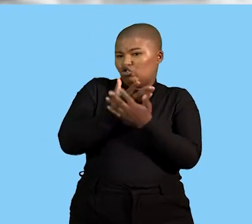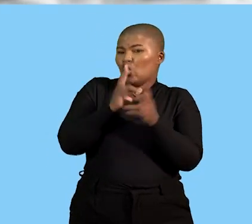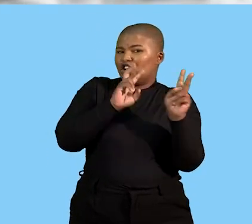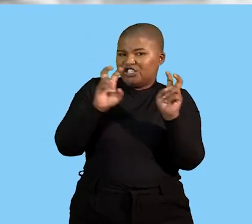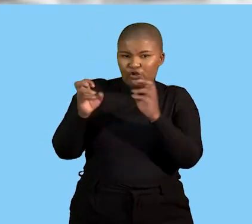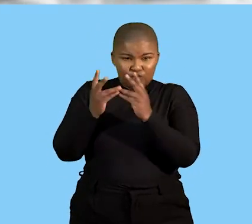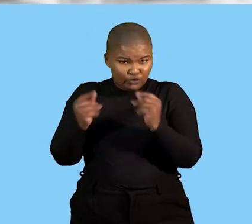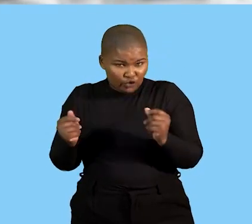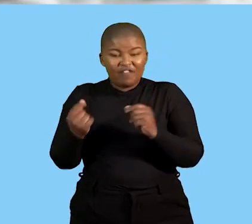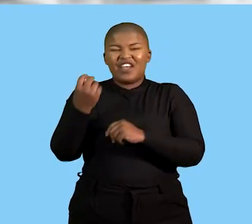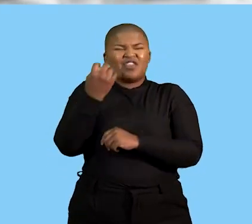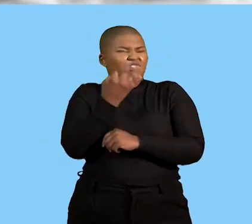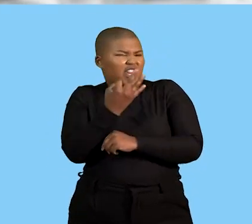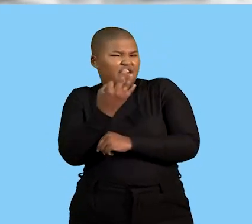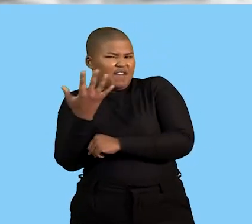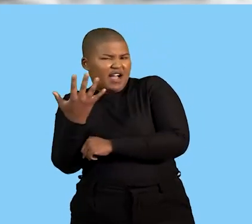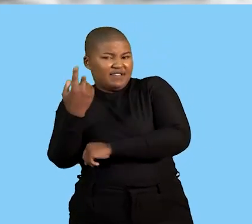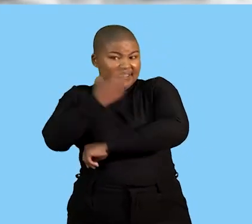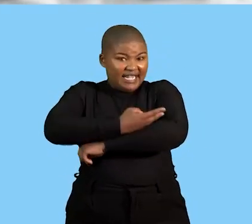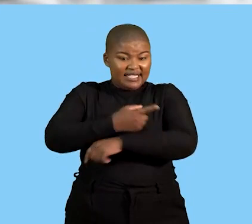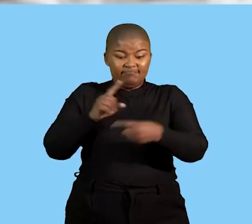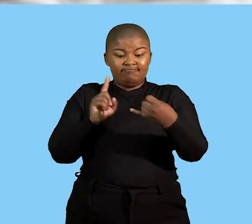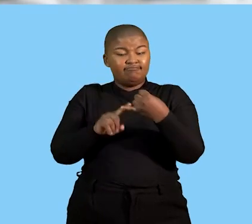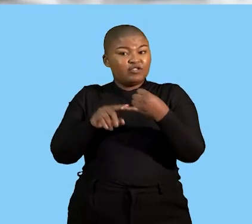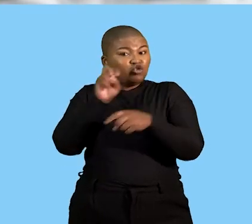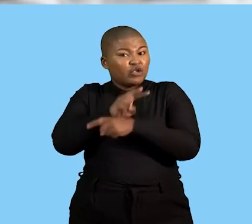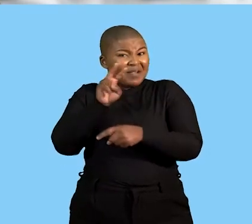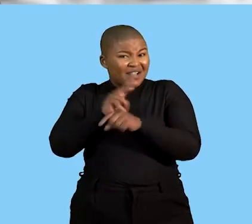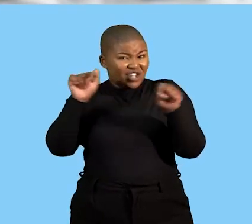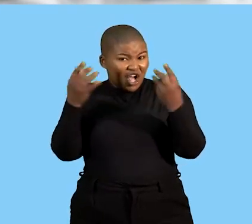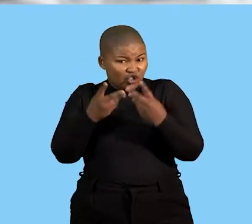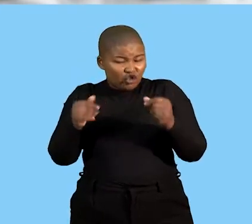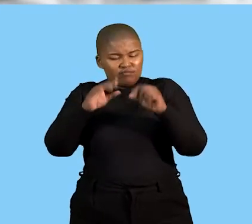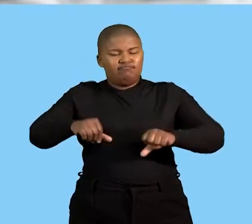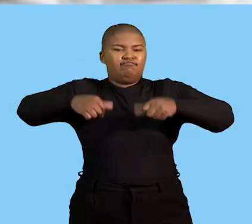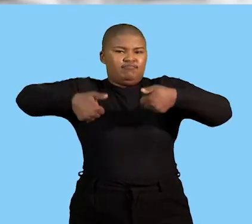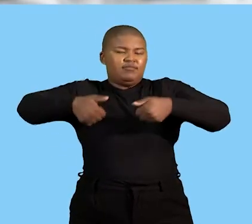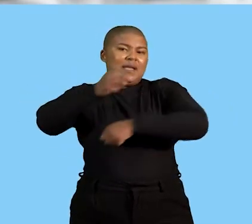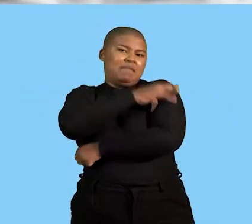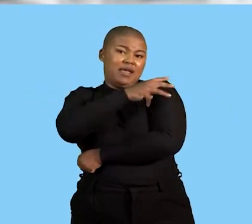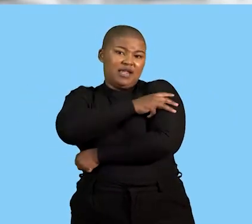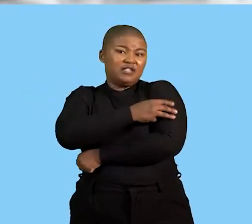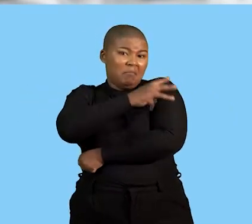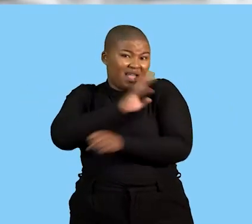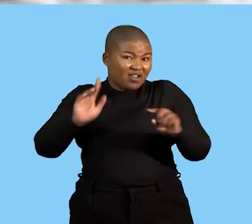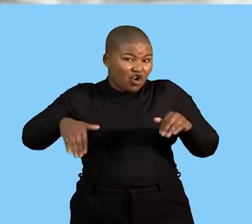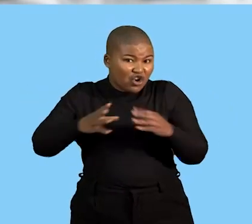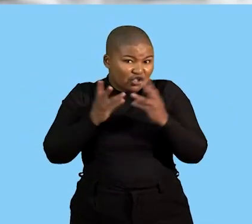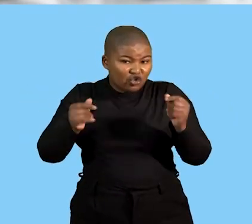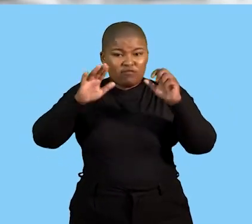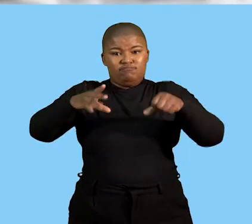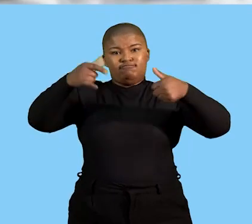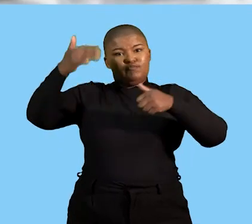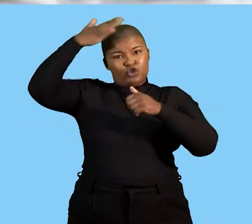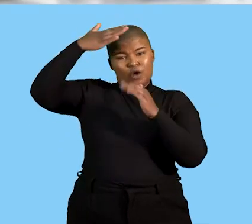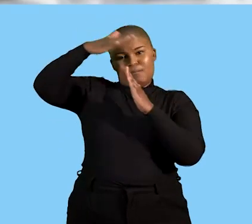to get the issue to be solved within three to five days and then if it is not solved you move to the next level of management if it is not solved